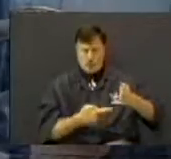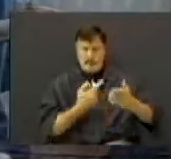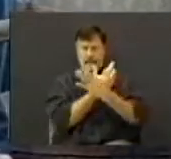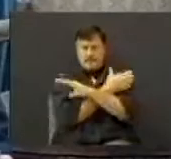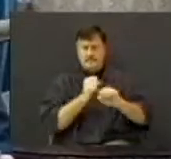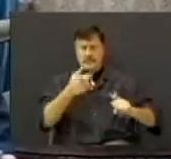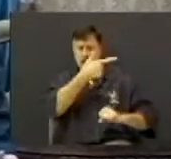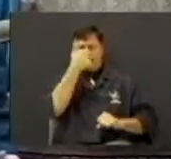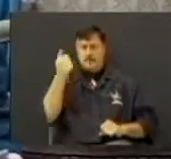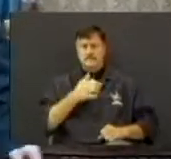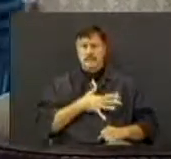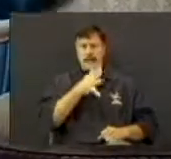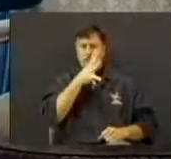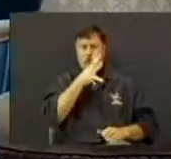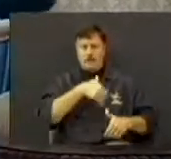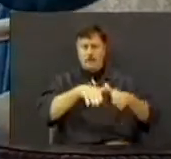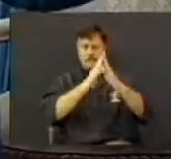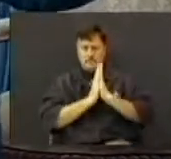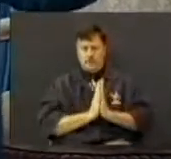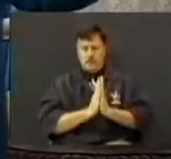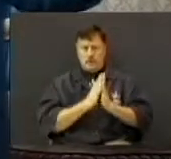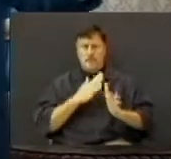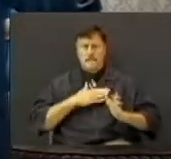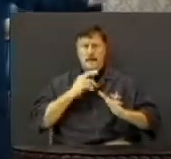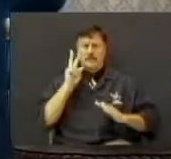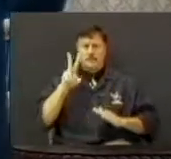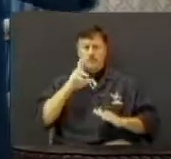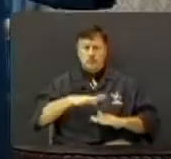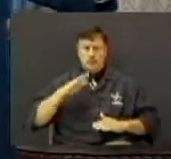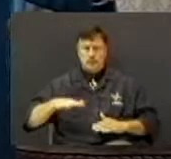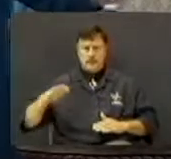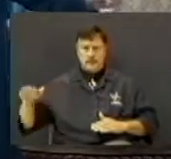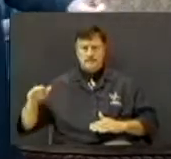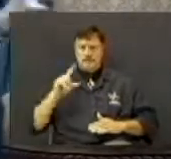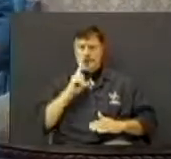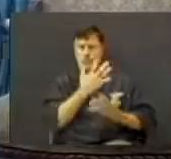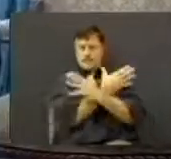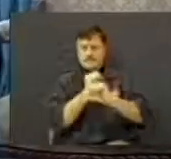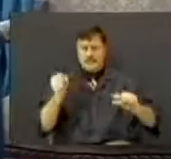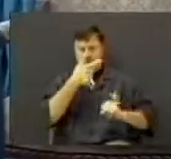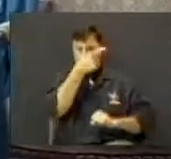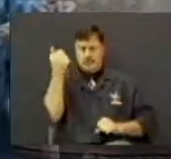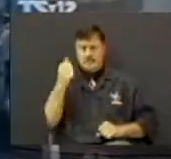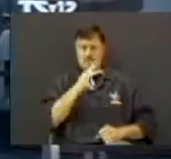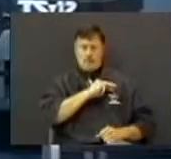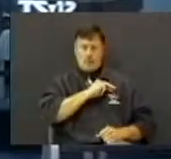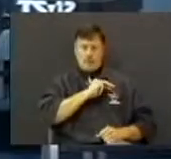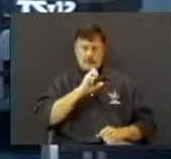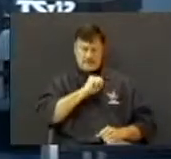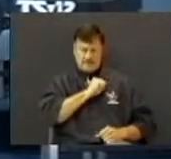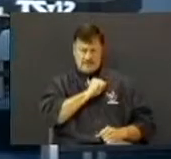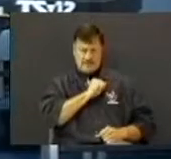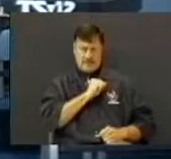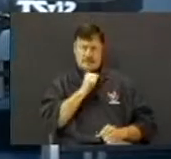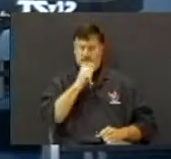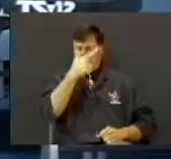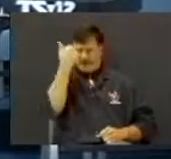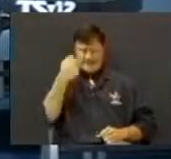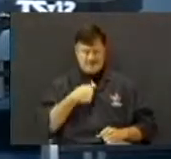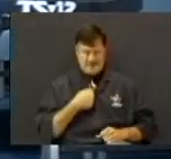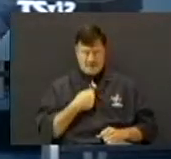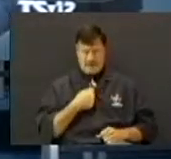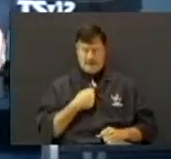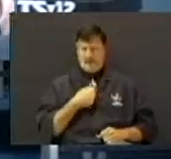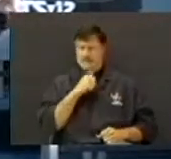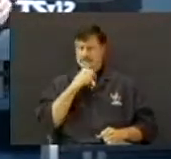saved because of my mom's prayers, and my two kids are saved because of Margarita. I want to tell you, it's not because I'm a preacher and because